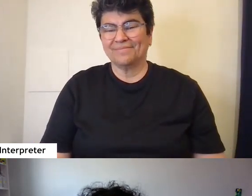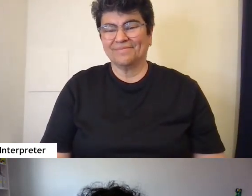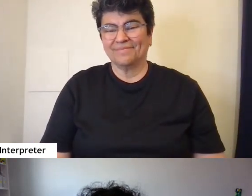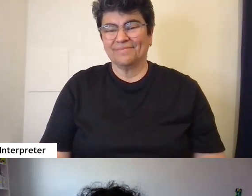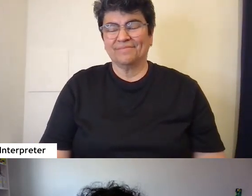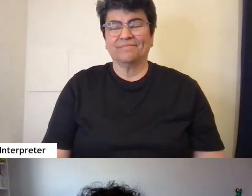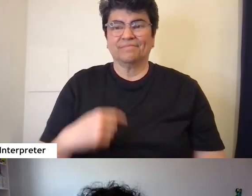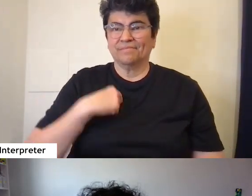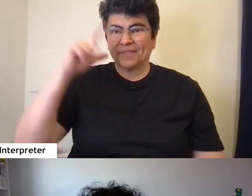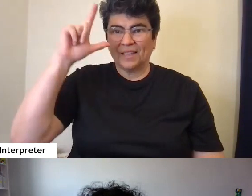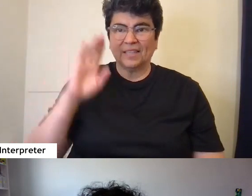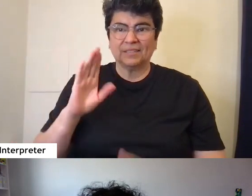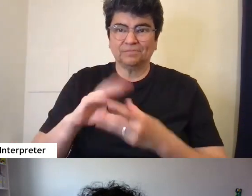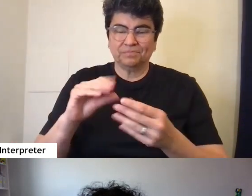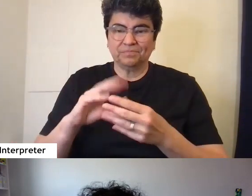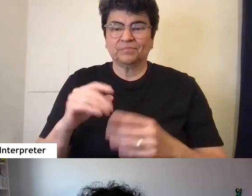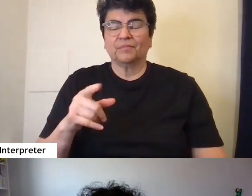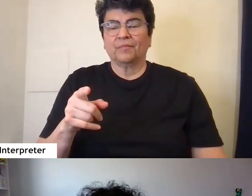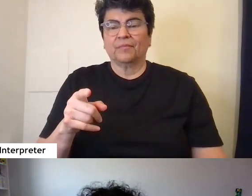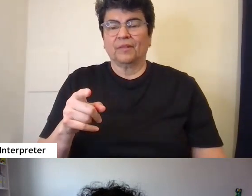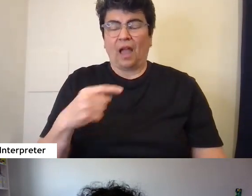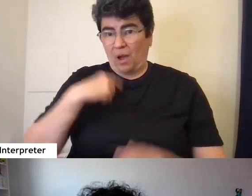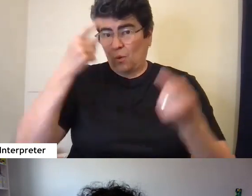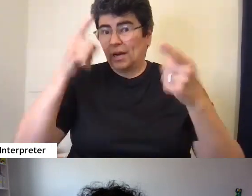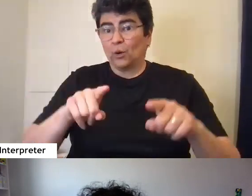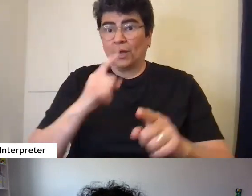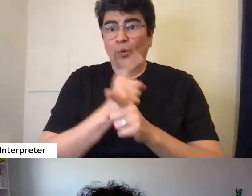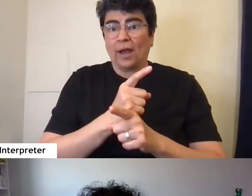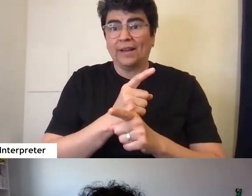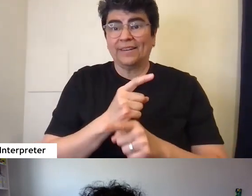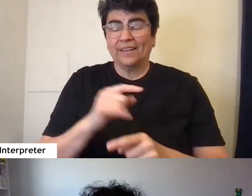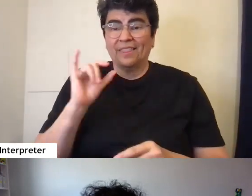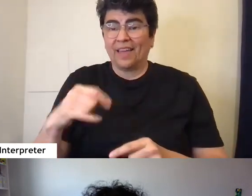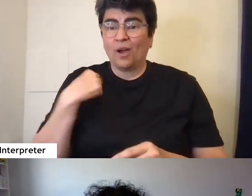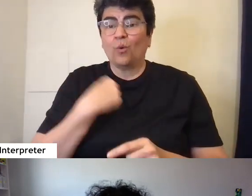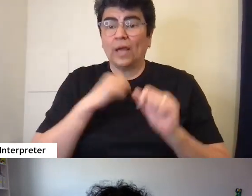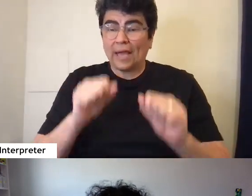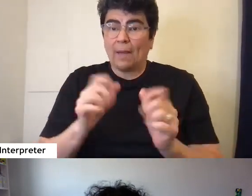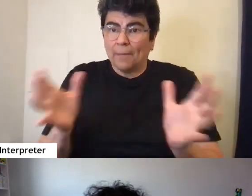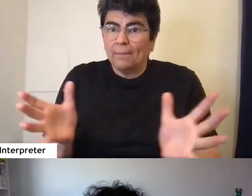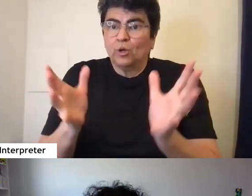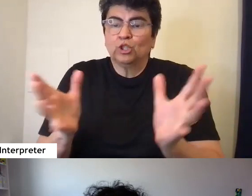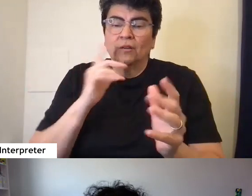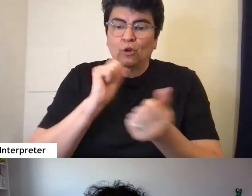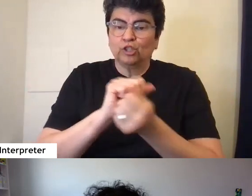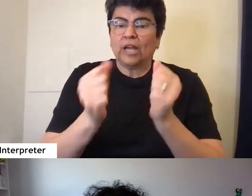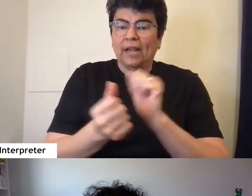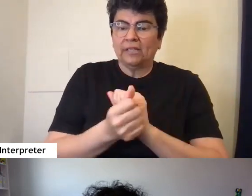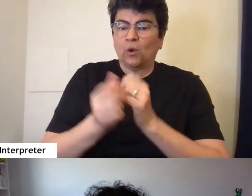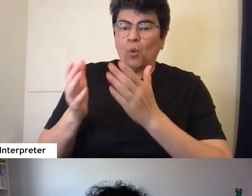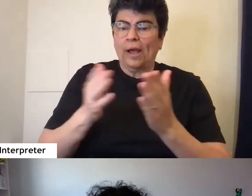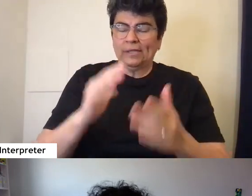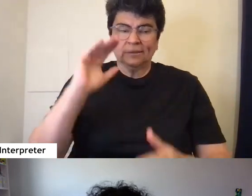This is Lydia. I would, you know, agree, right, that, you know, we can be pushing for change in ways that seem